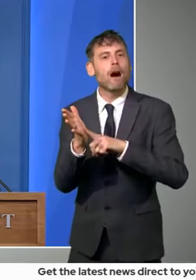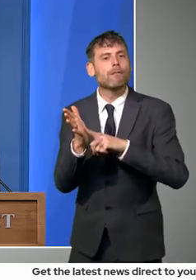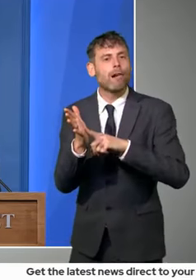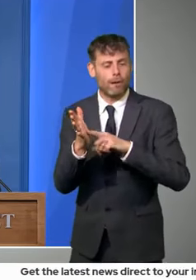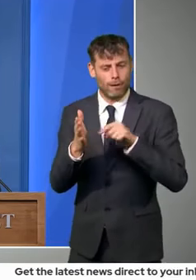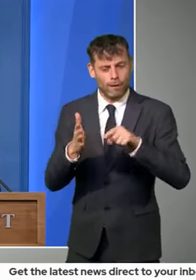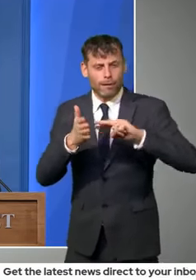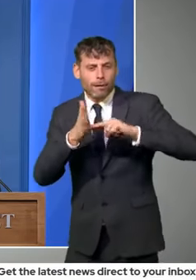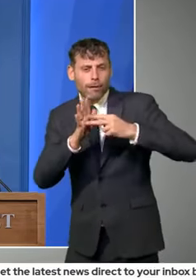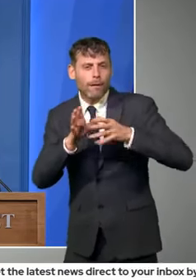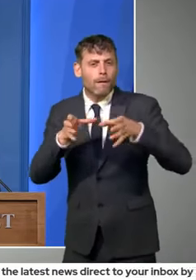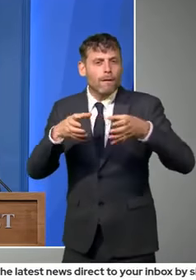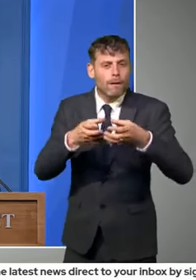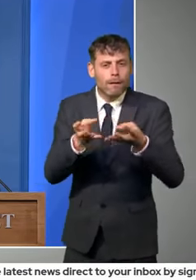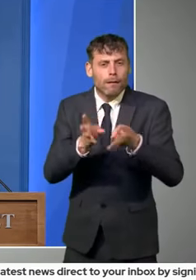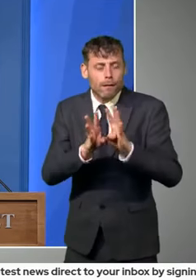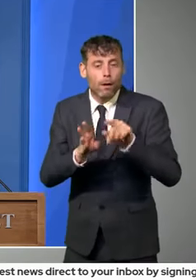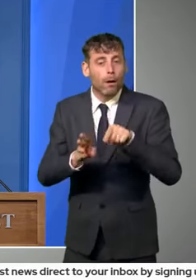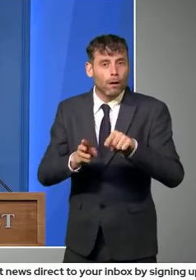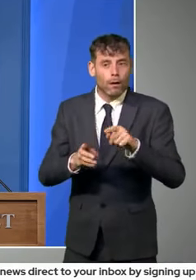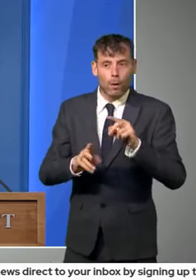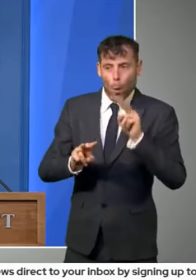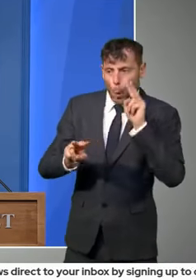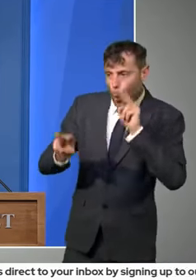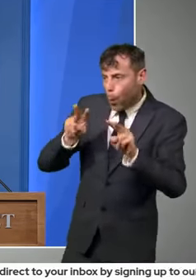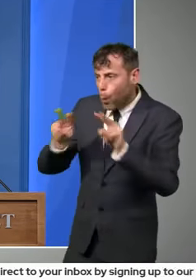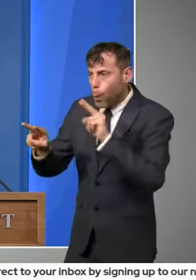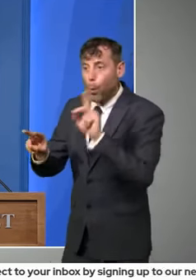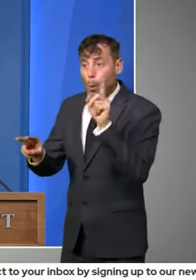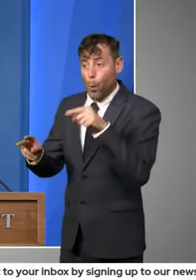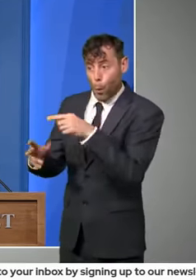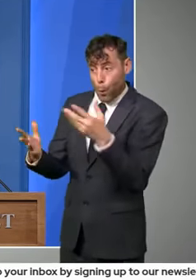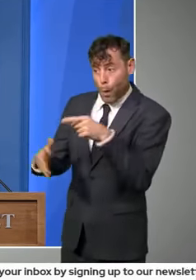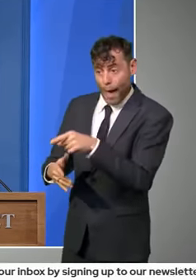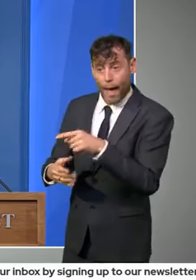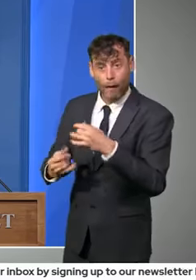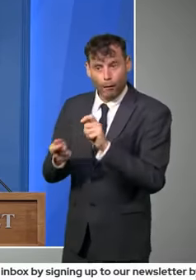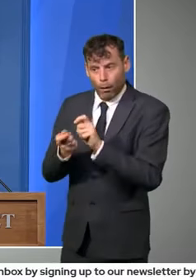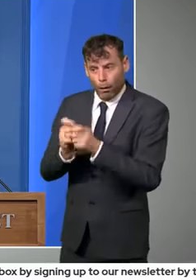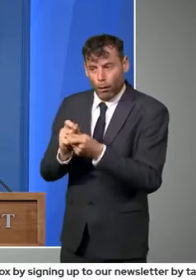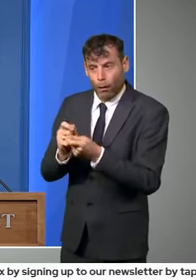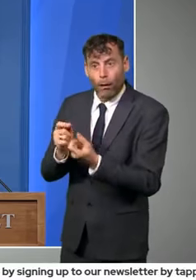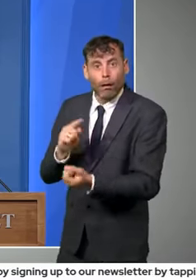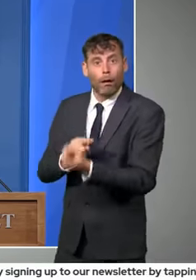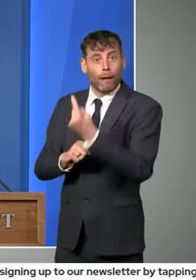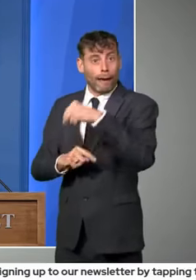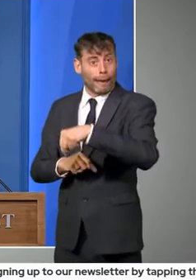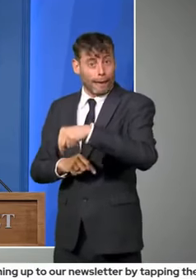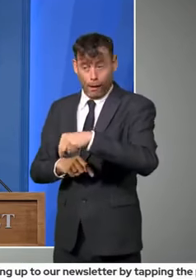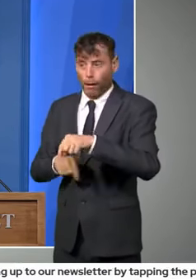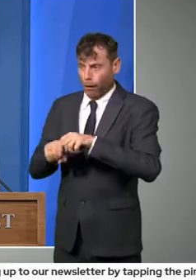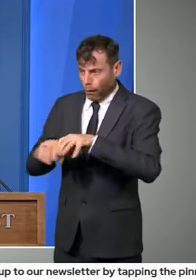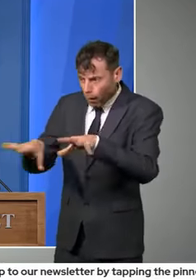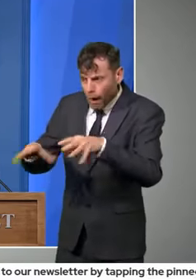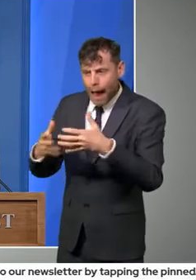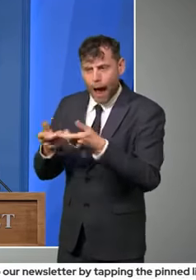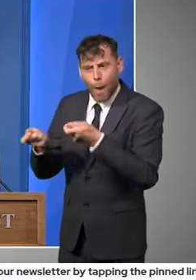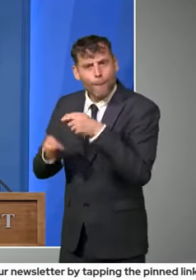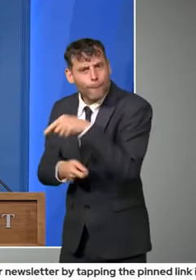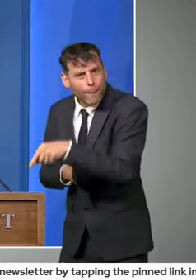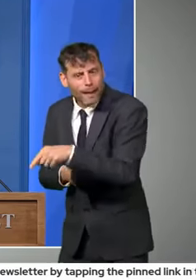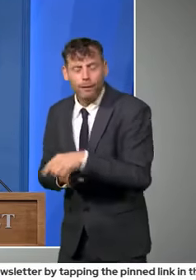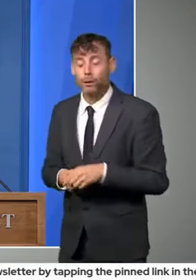managing a rise in infections or new variants. The NHS has been working internationally, actually, to